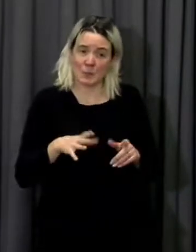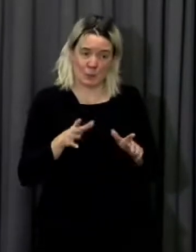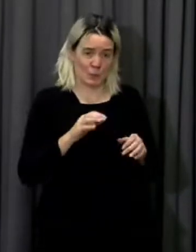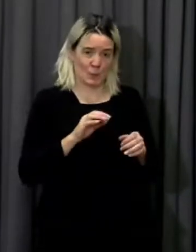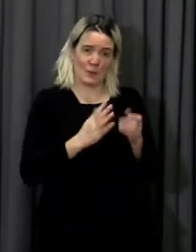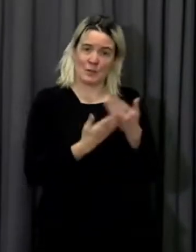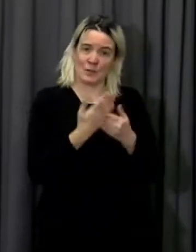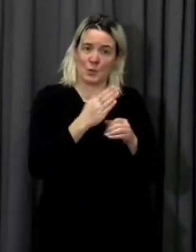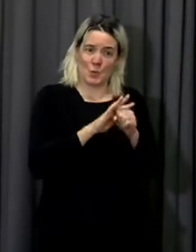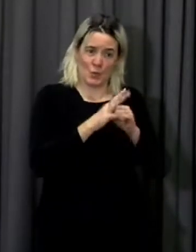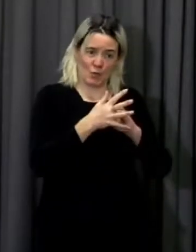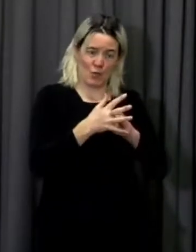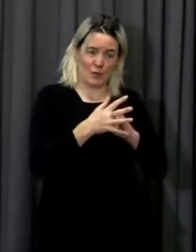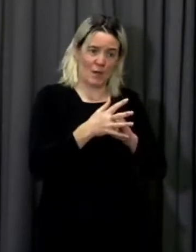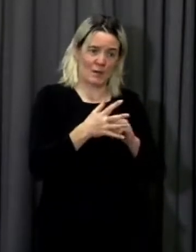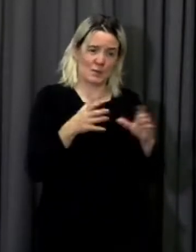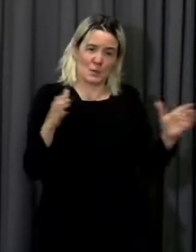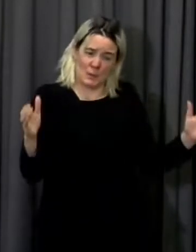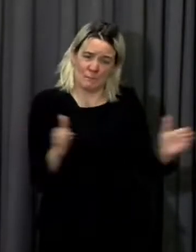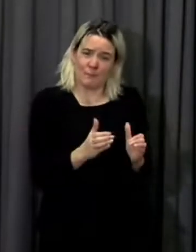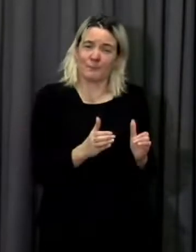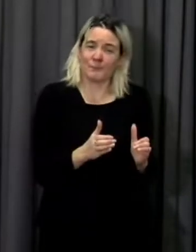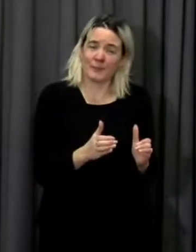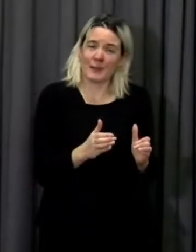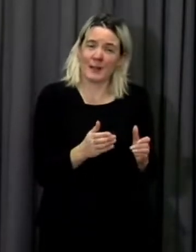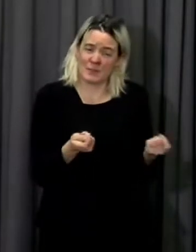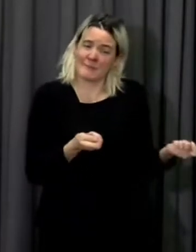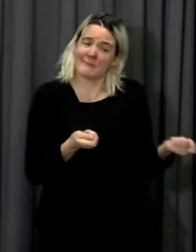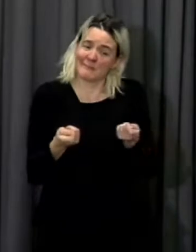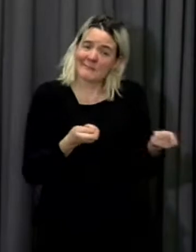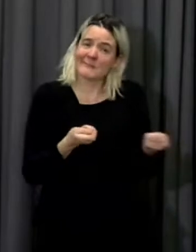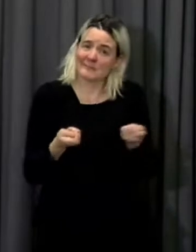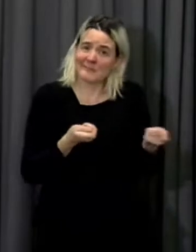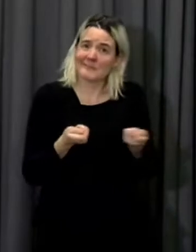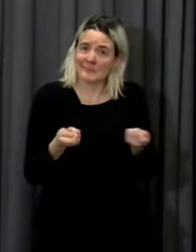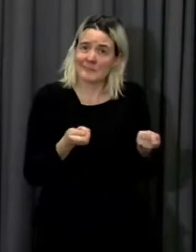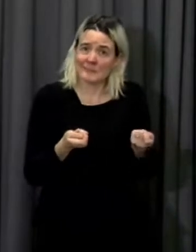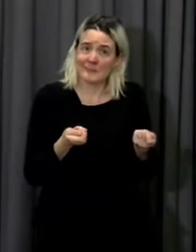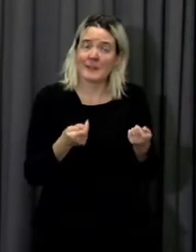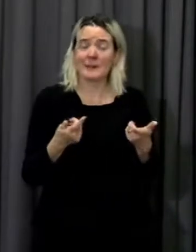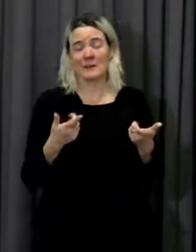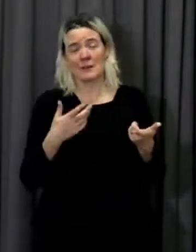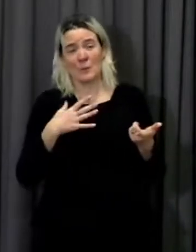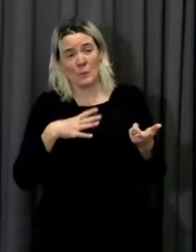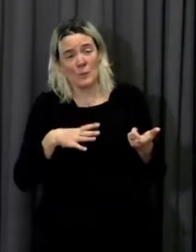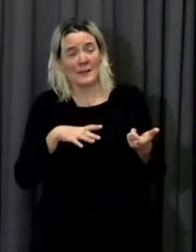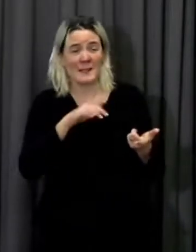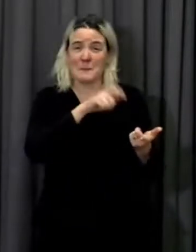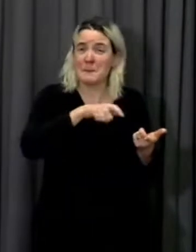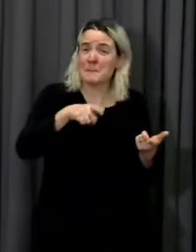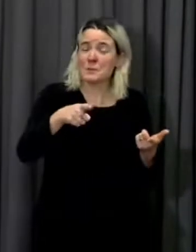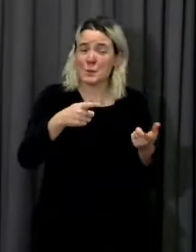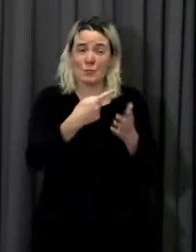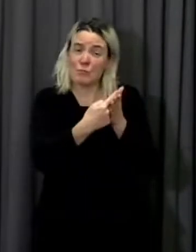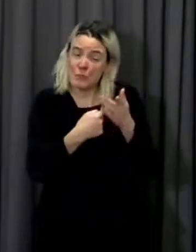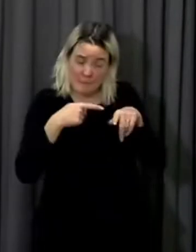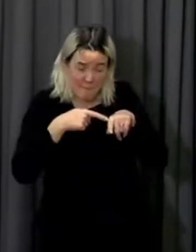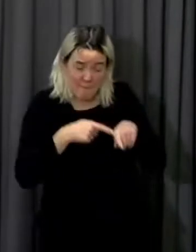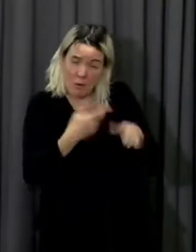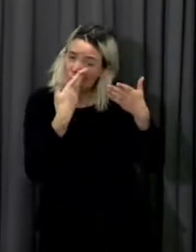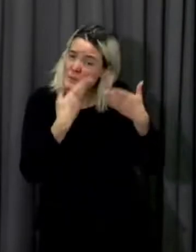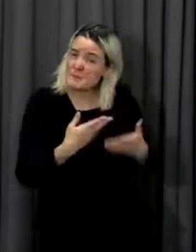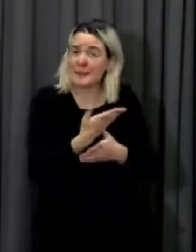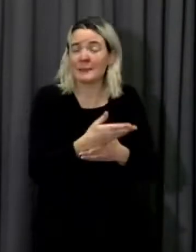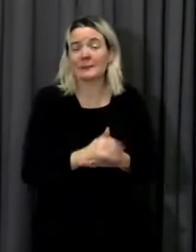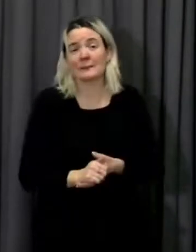the pandemic and let's make sure that people really try and adhere to those rules and of course we keep all